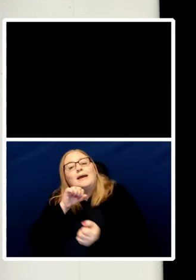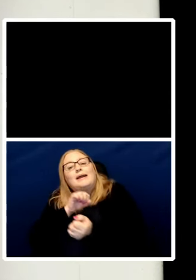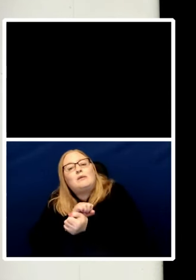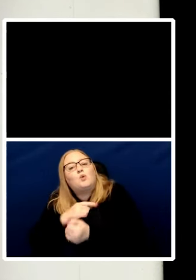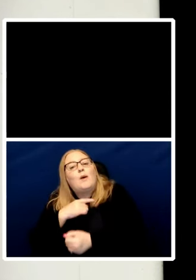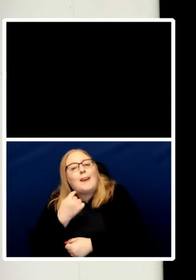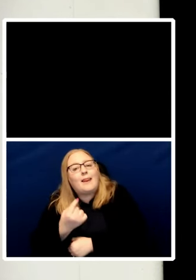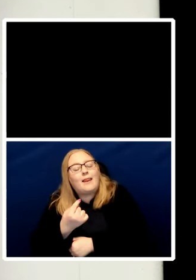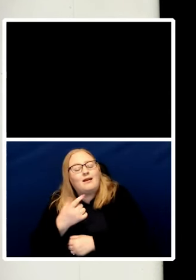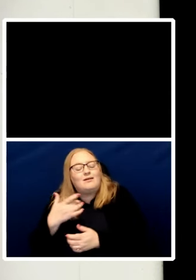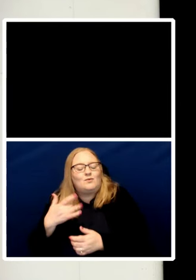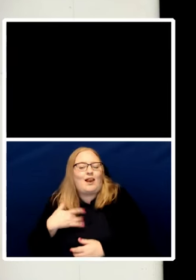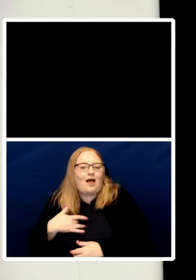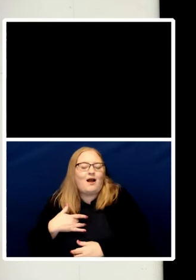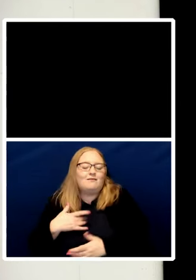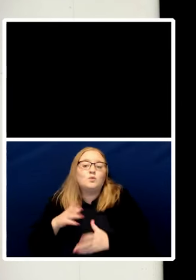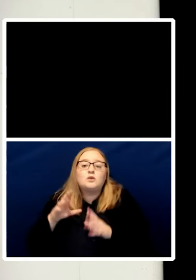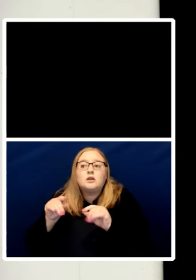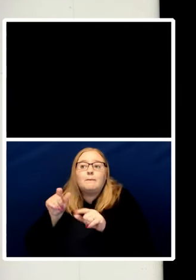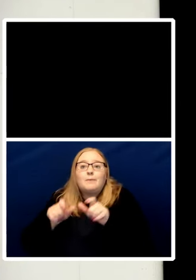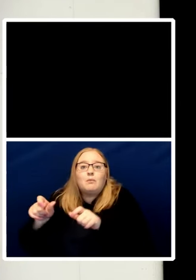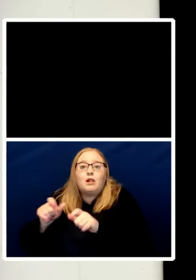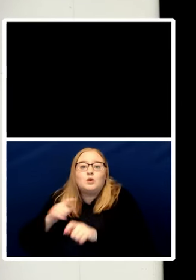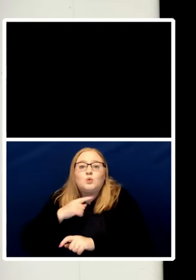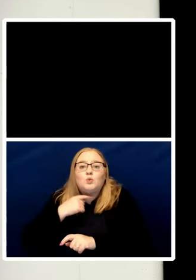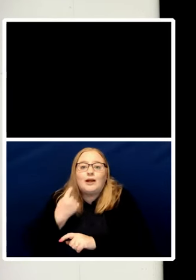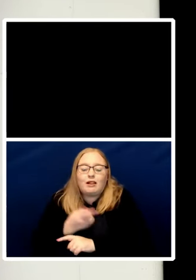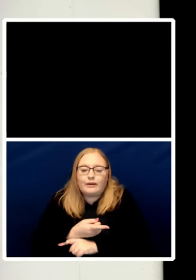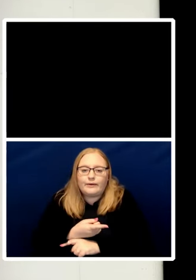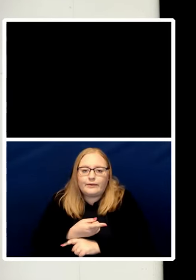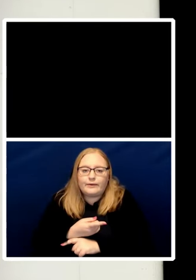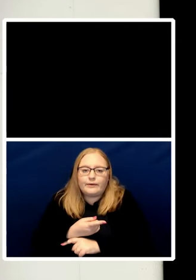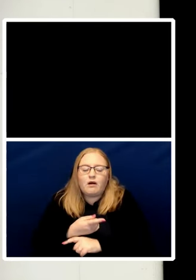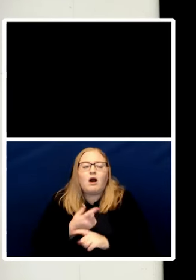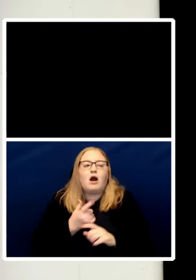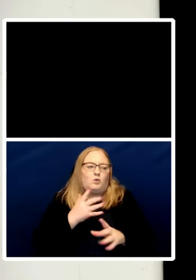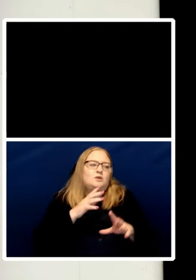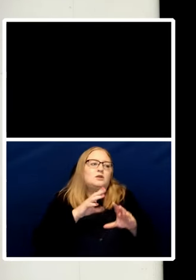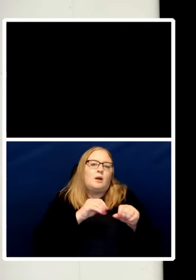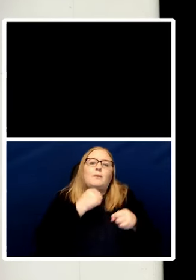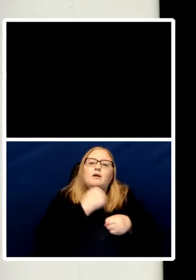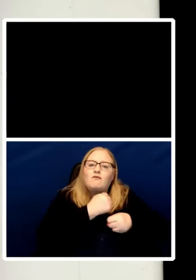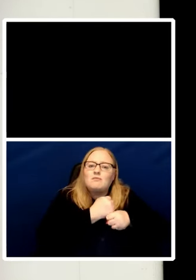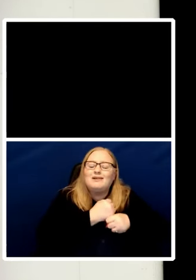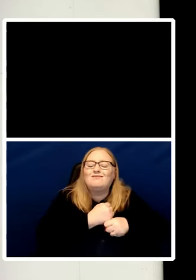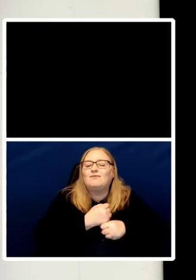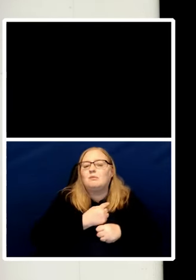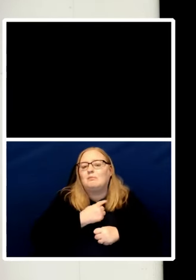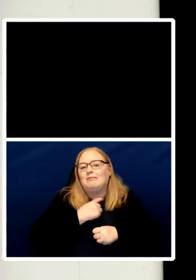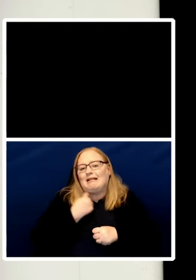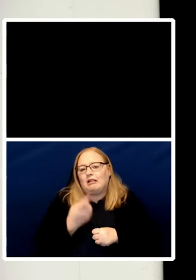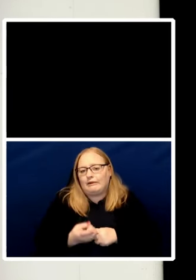particular we'll stop the state killing you so we have got a really important